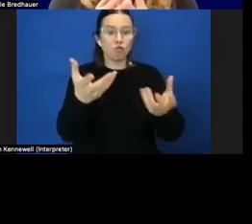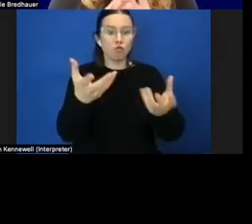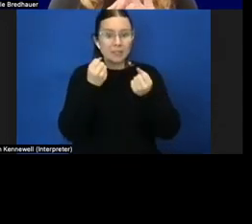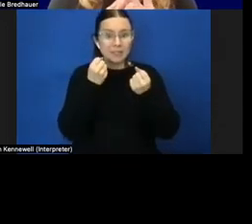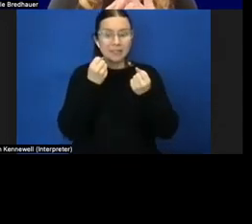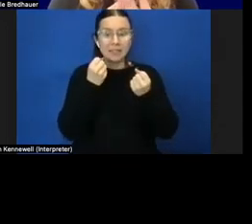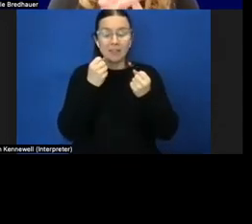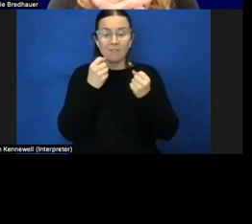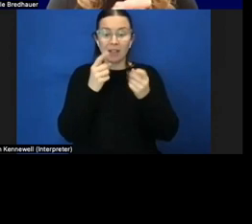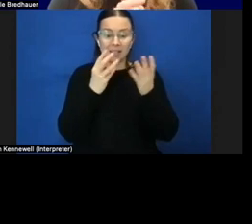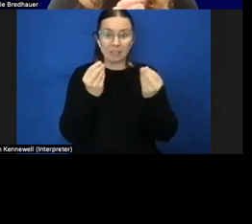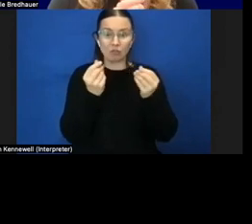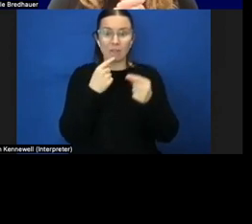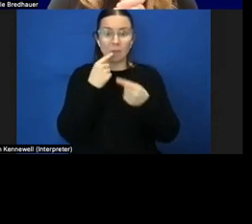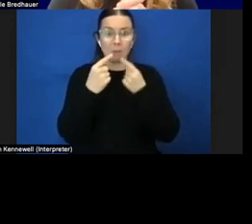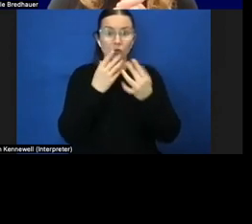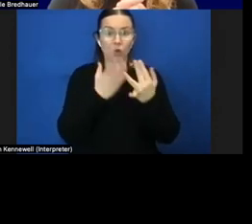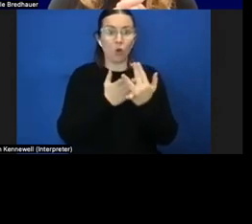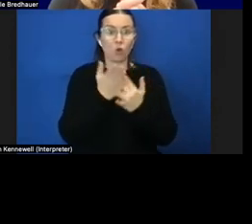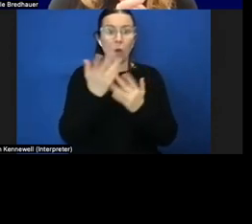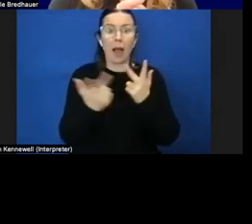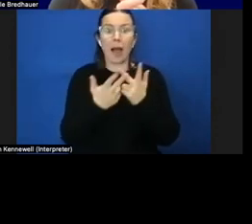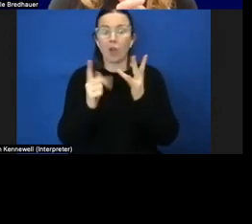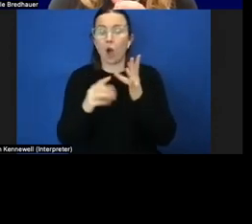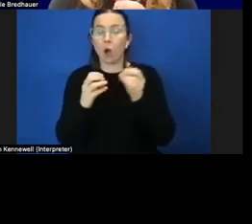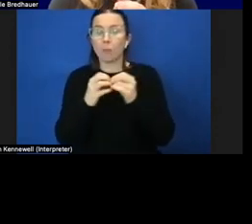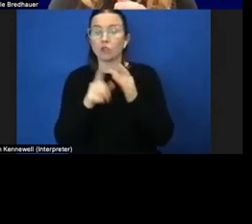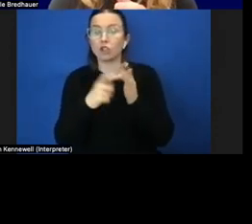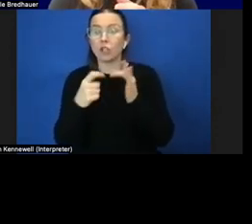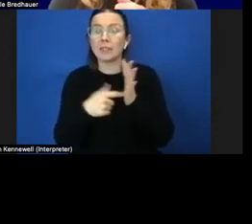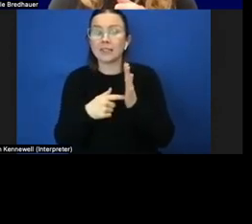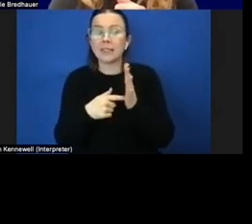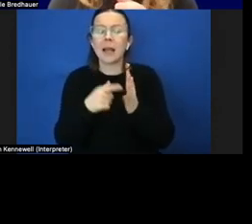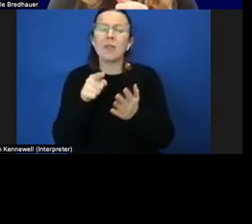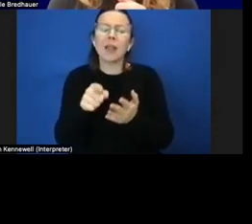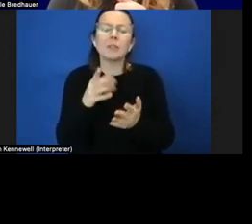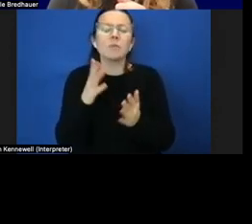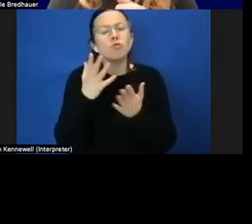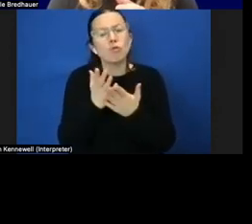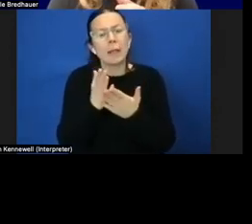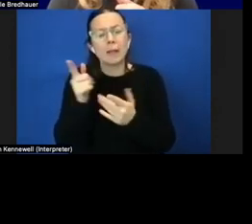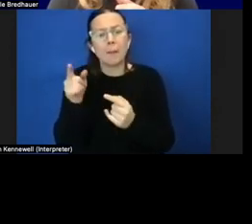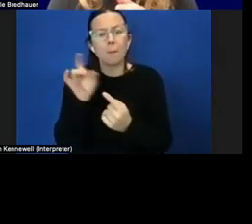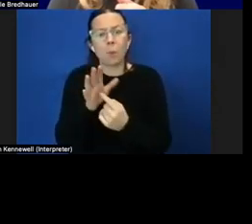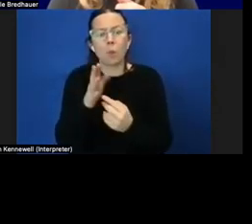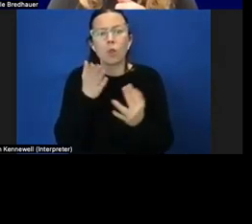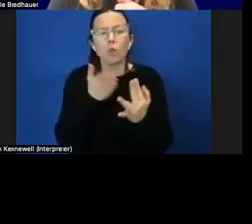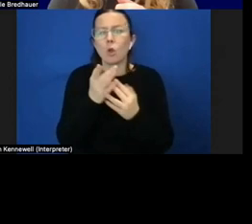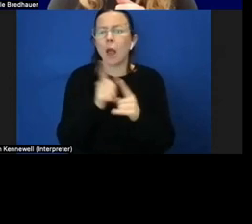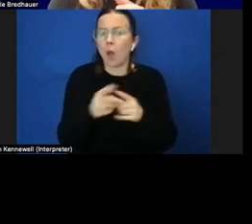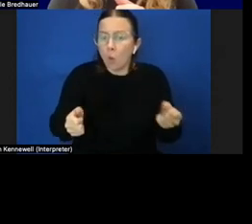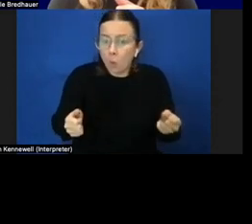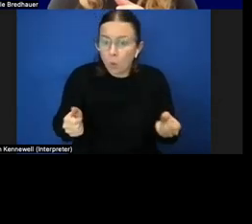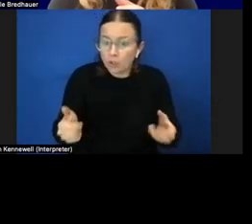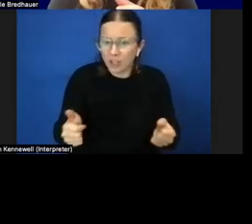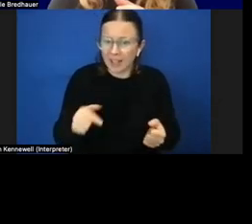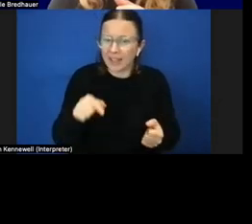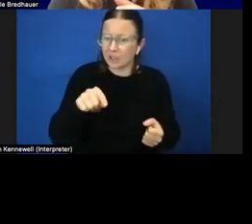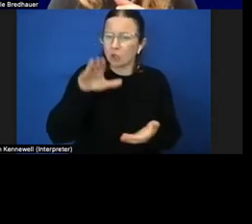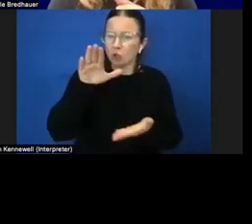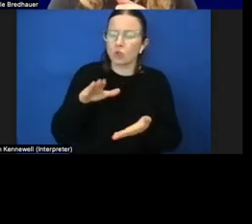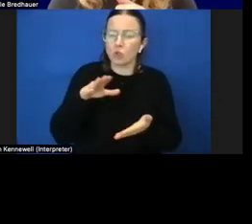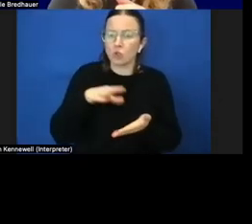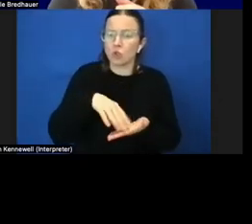another object this is particularly important for um wheelchair you know students in wheelchairs